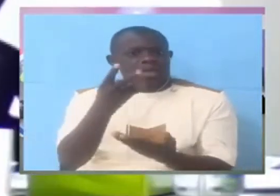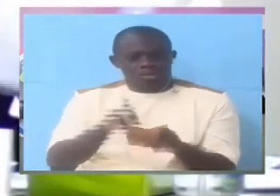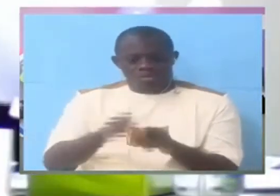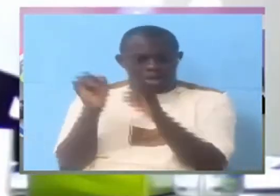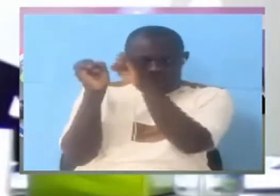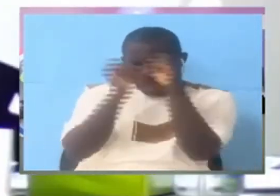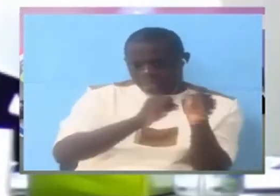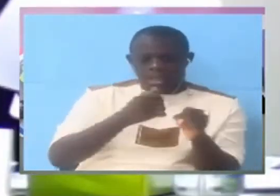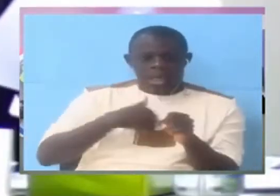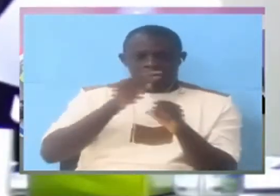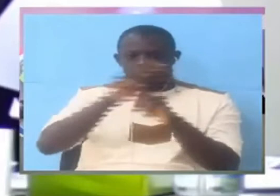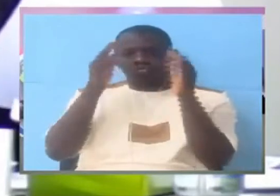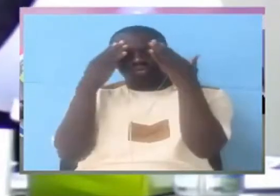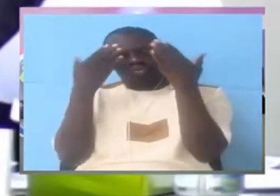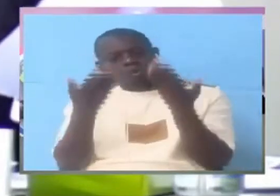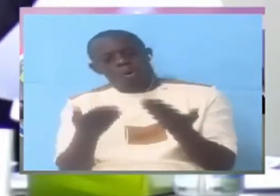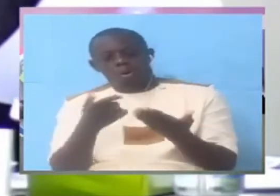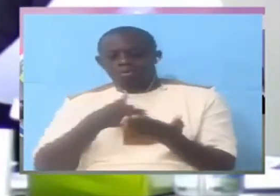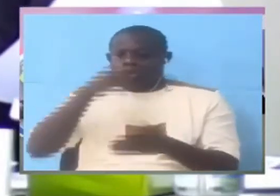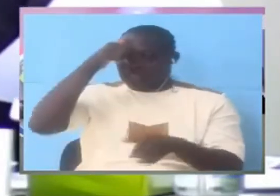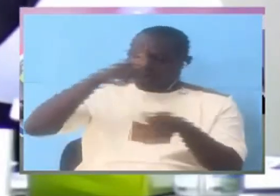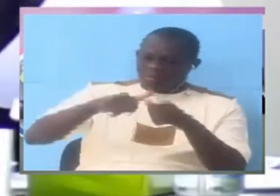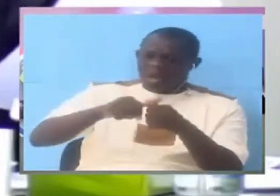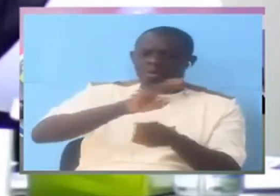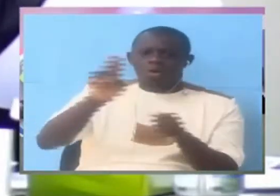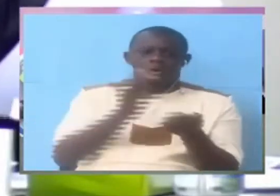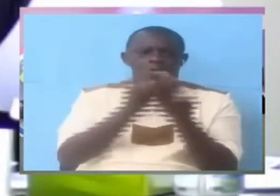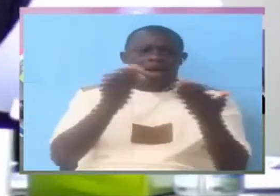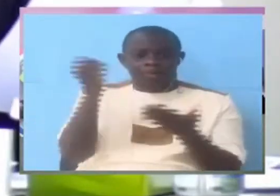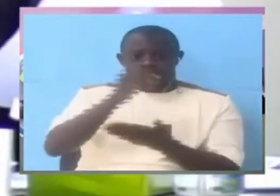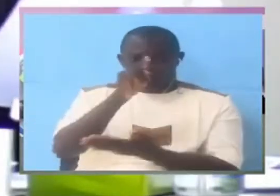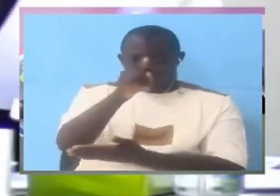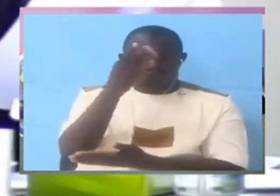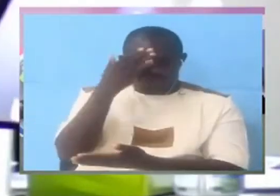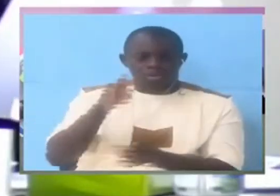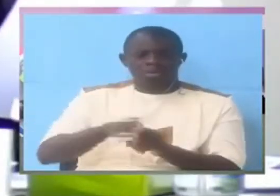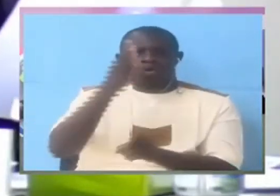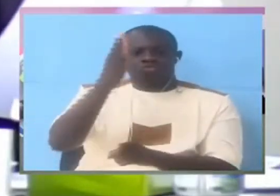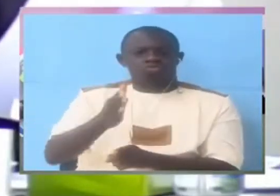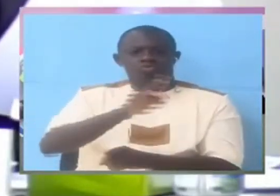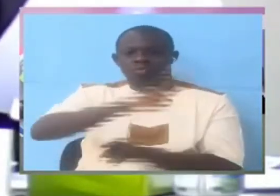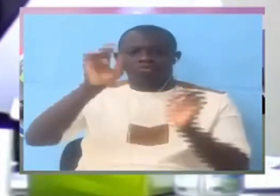i don't know i can't remember because you know that the truth is not helpful to you